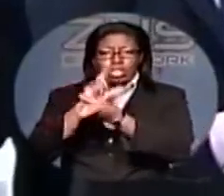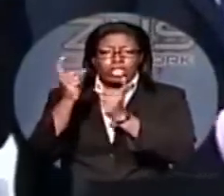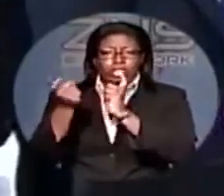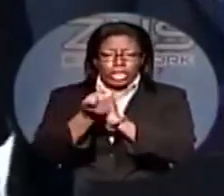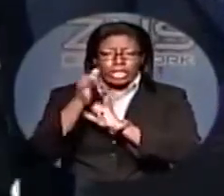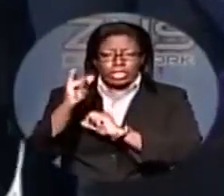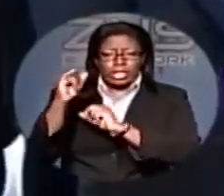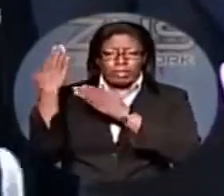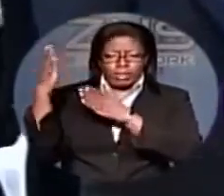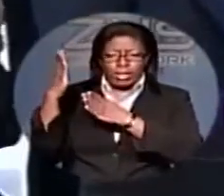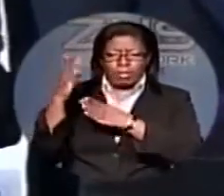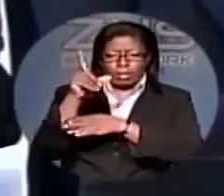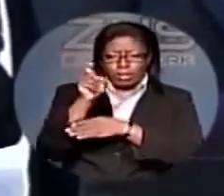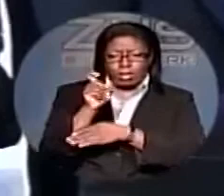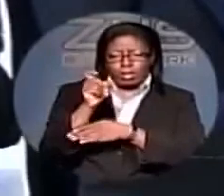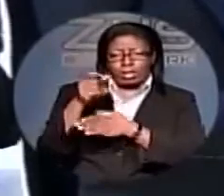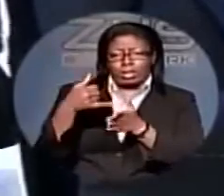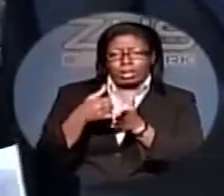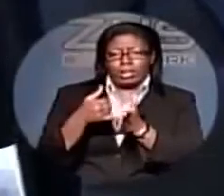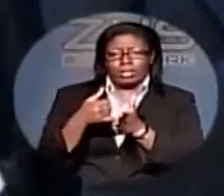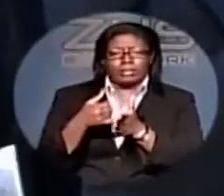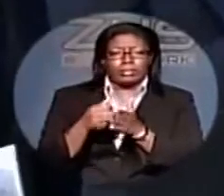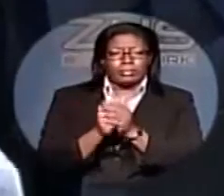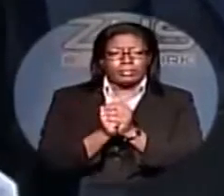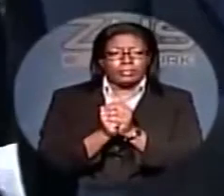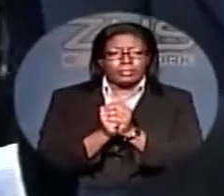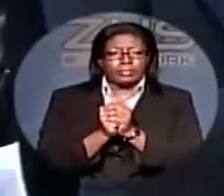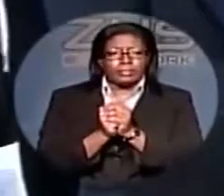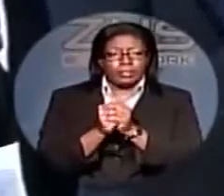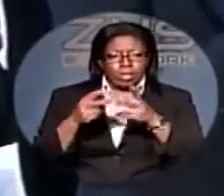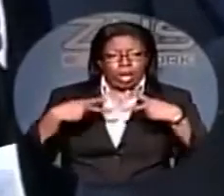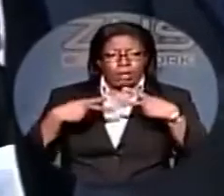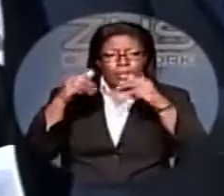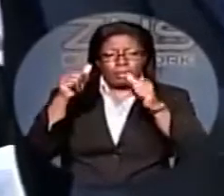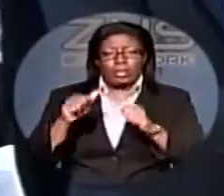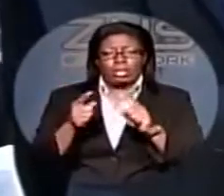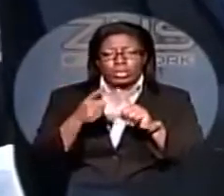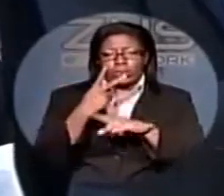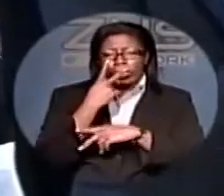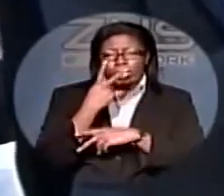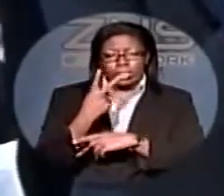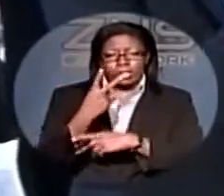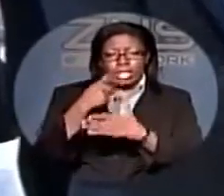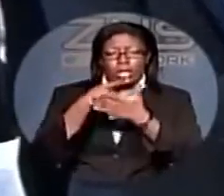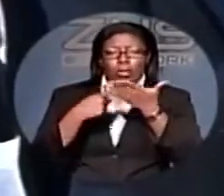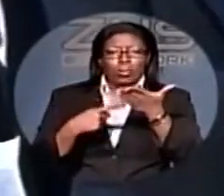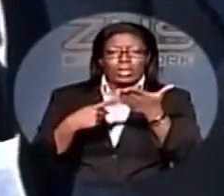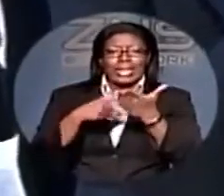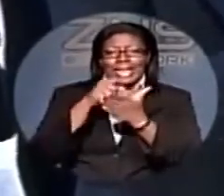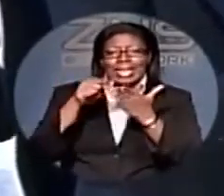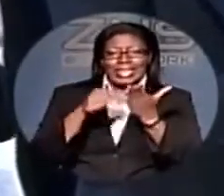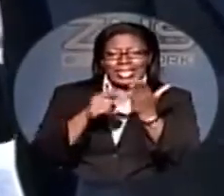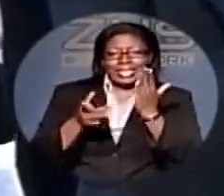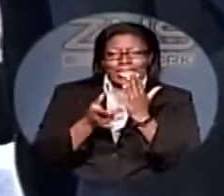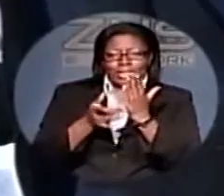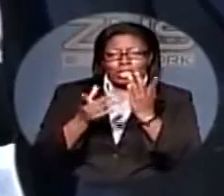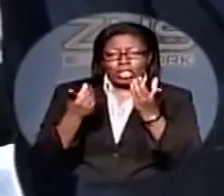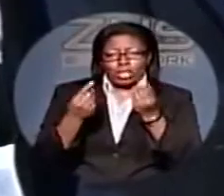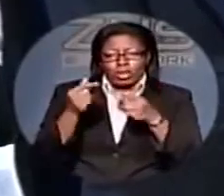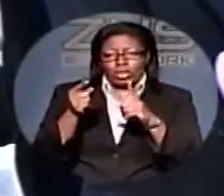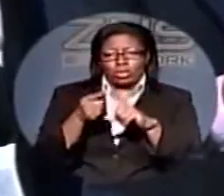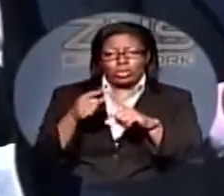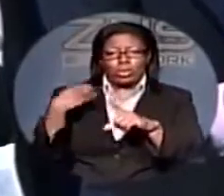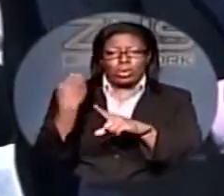it. And so for the Bahamas, it means, you know, having the ability to really see what this technology is doing to our